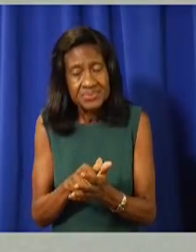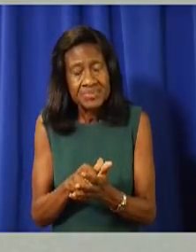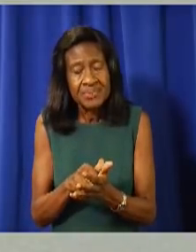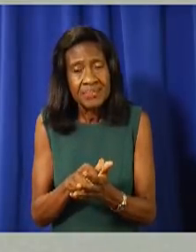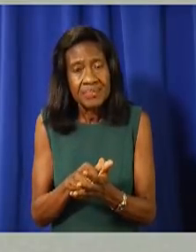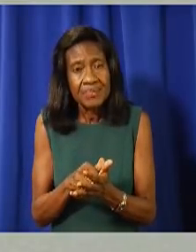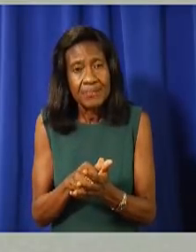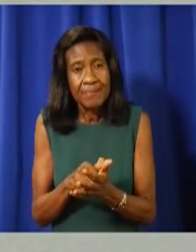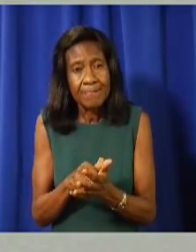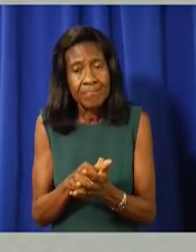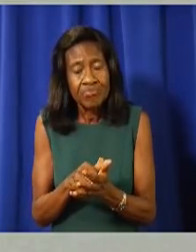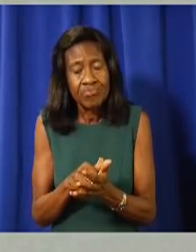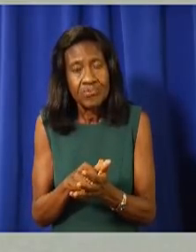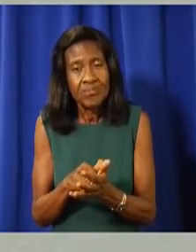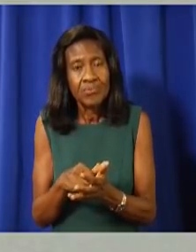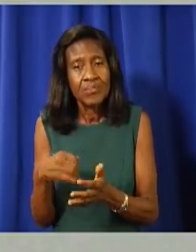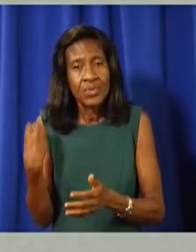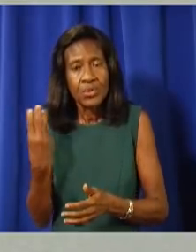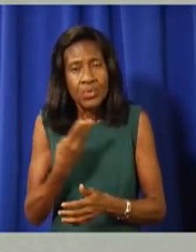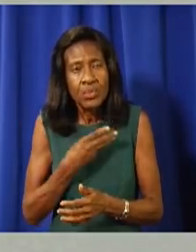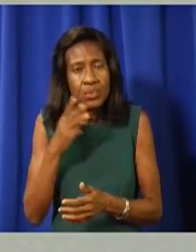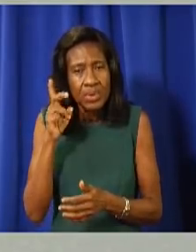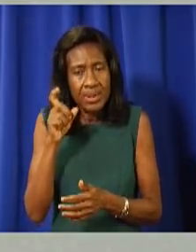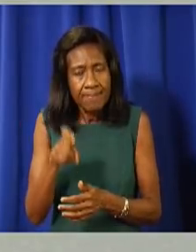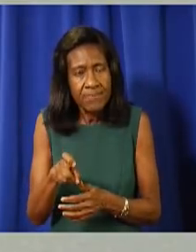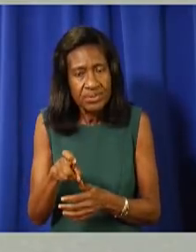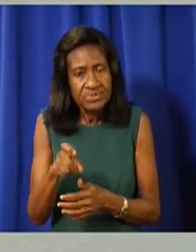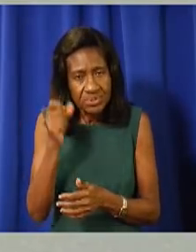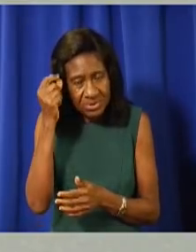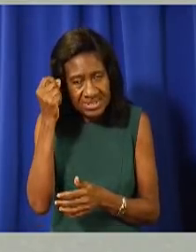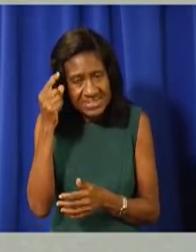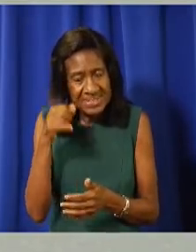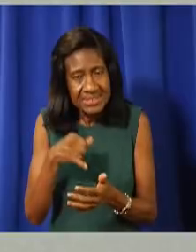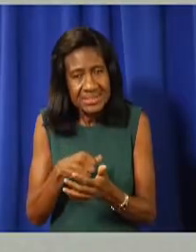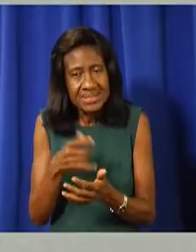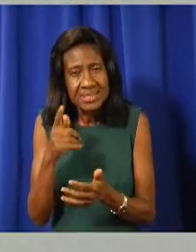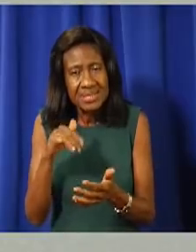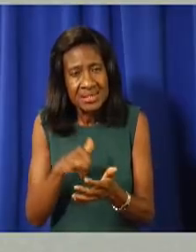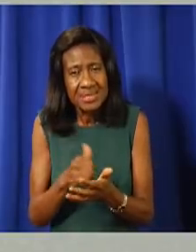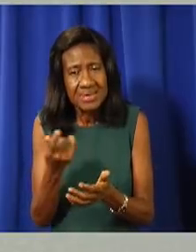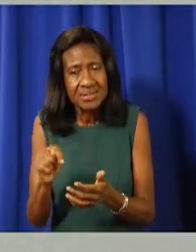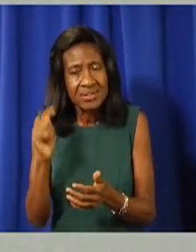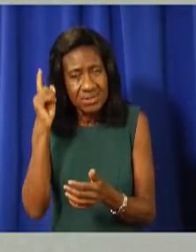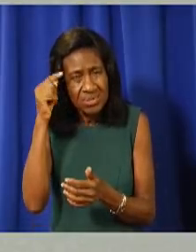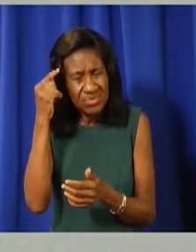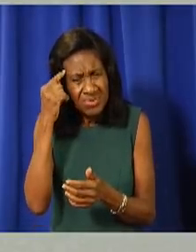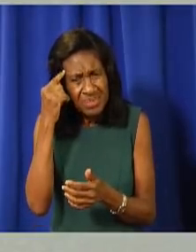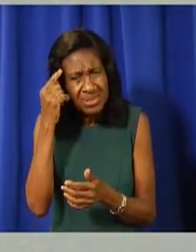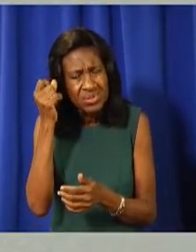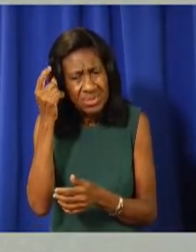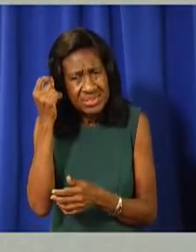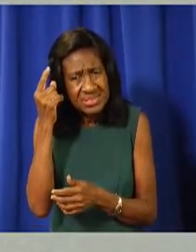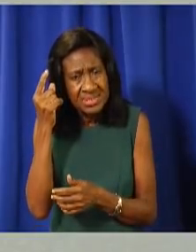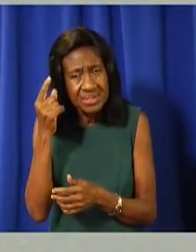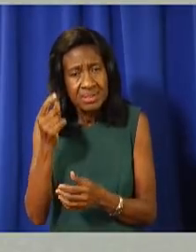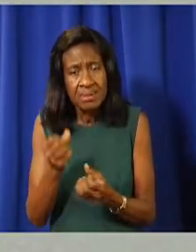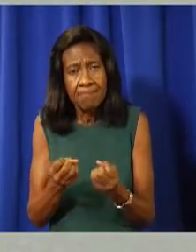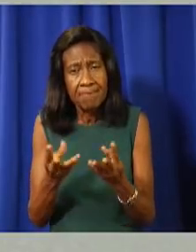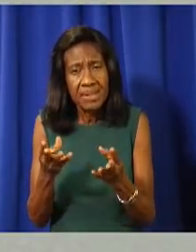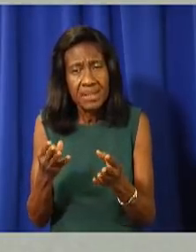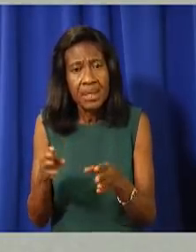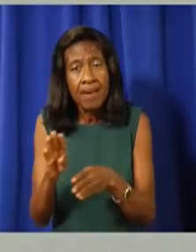take that approach. The government is keenly aware of the many businesses that remain closed,